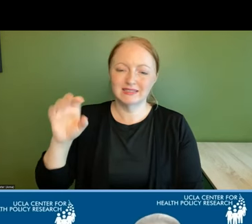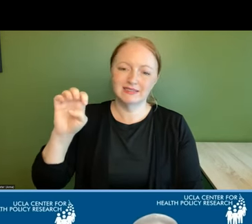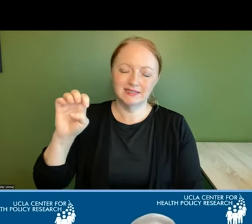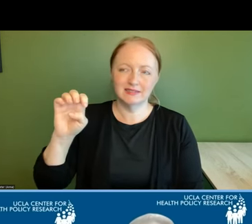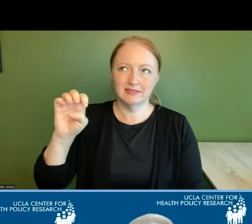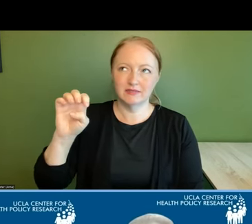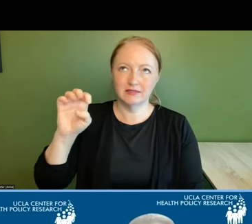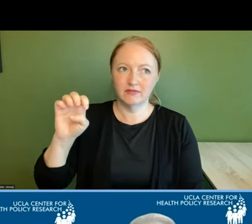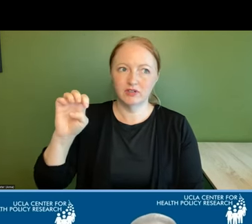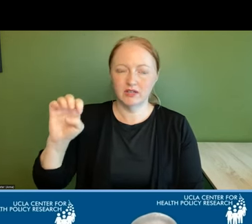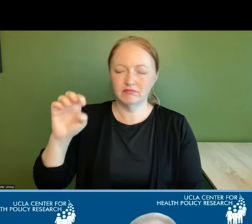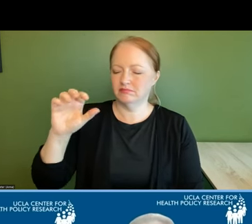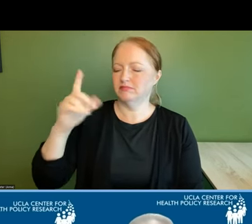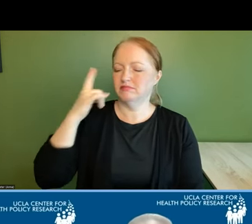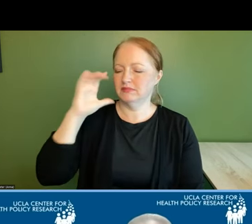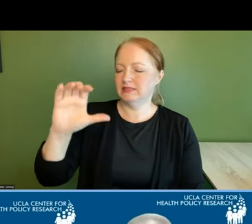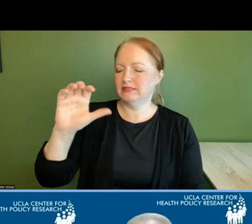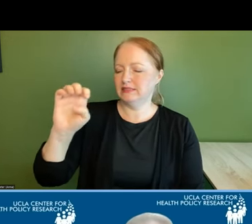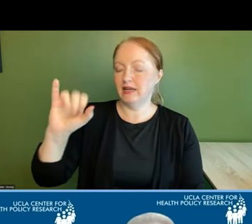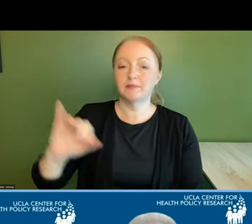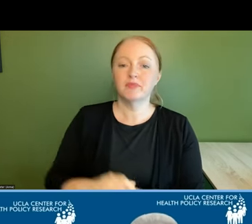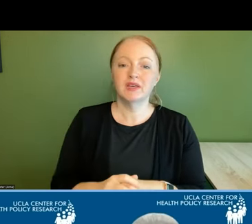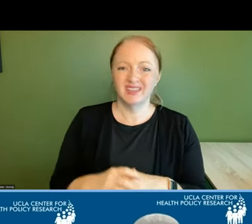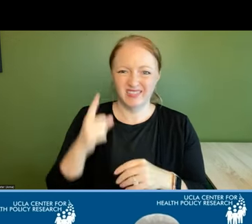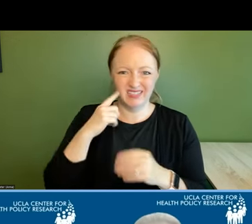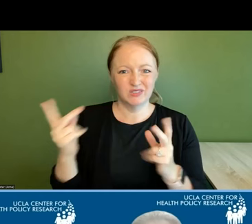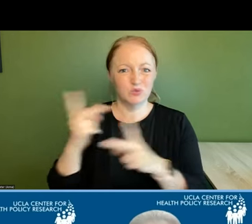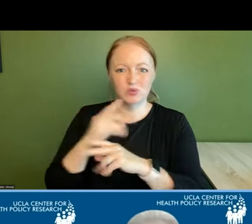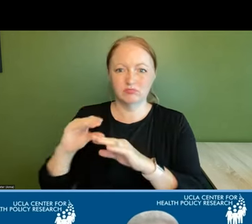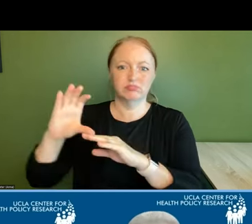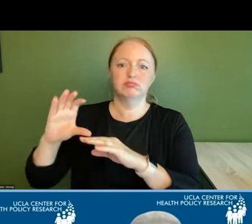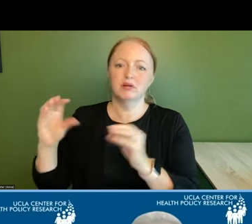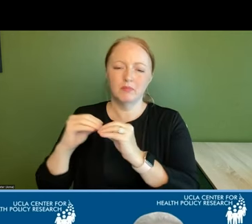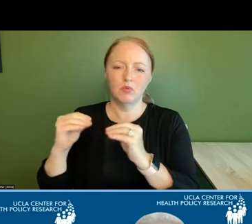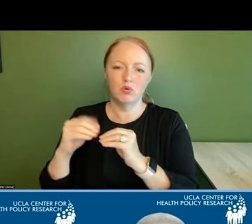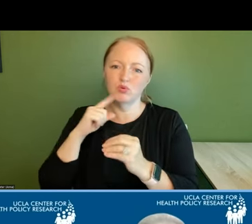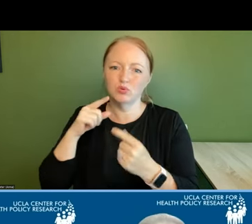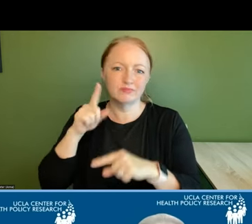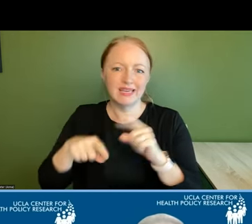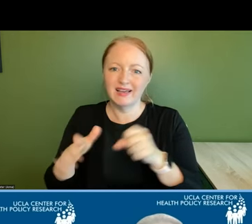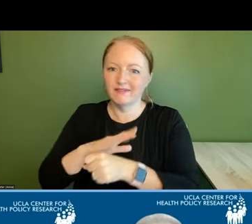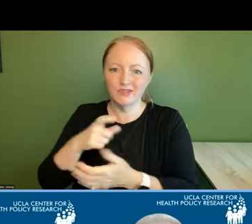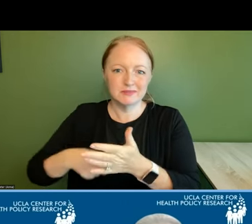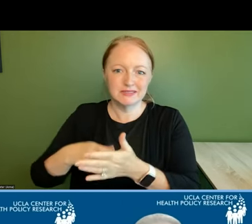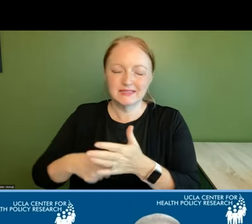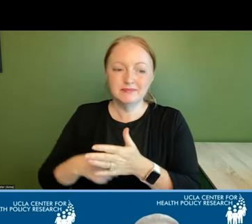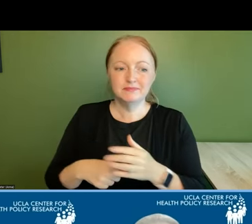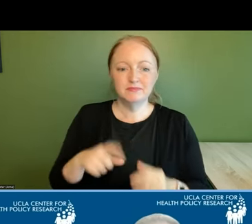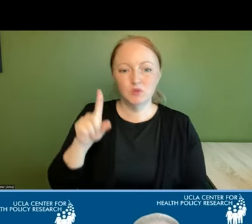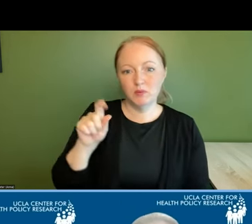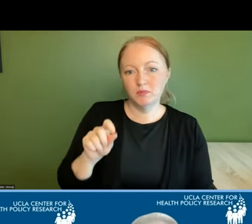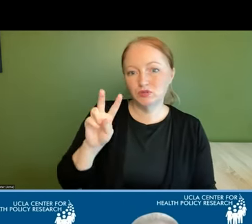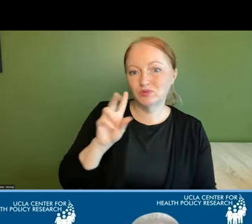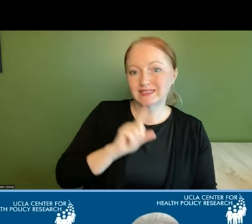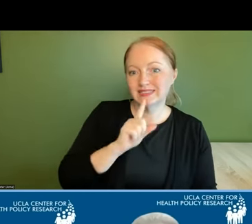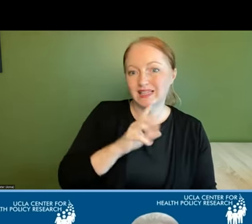cei identifies a much larger pool of older adults who are struggling to make ends meet on this slide of the 1.2 million single